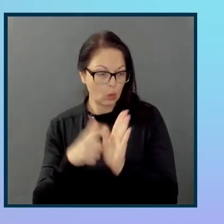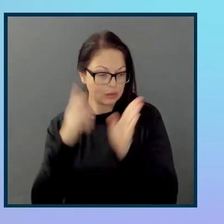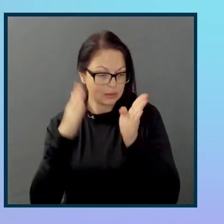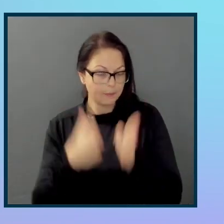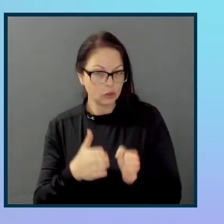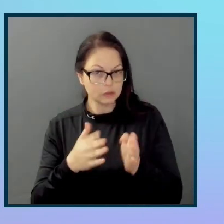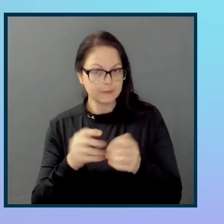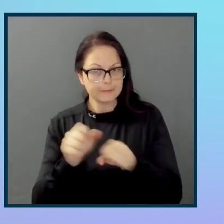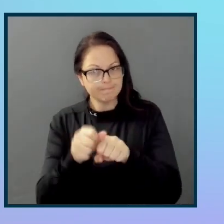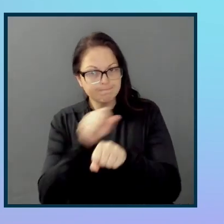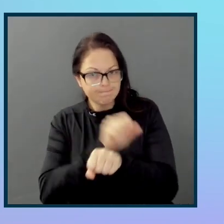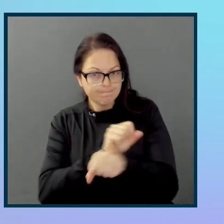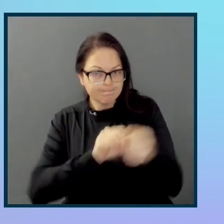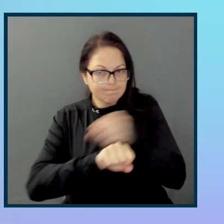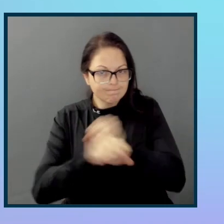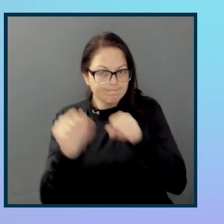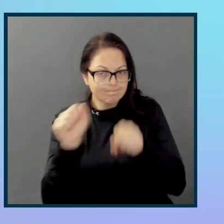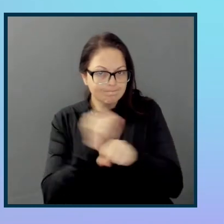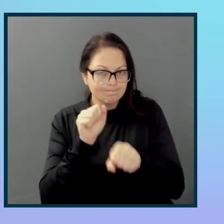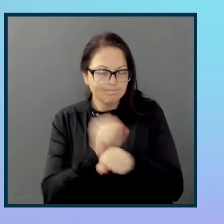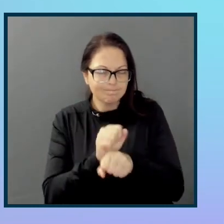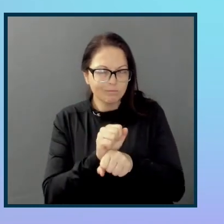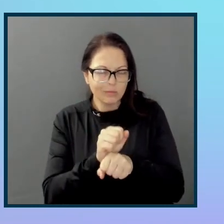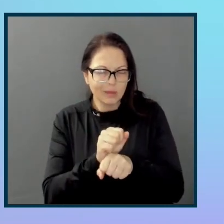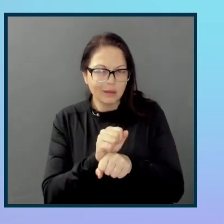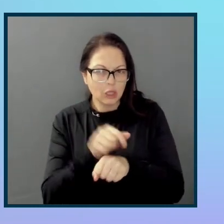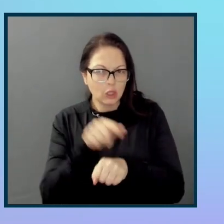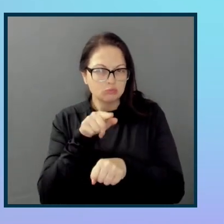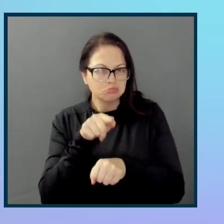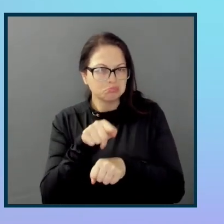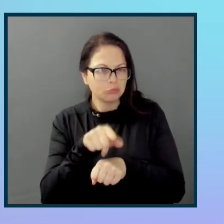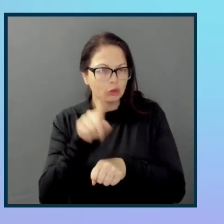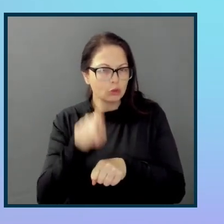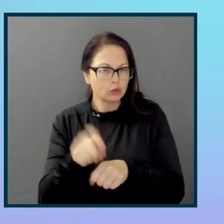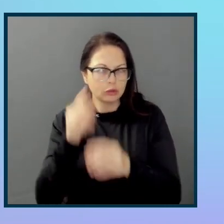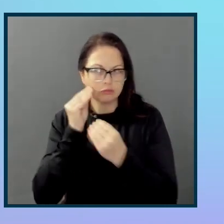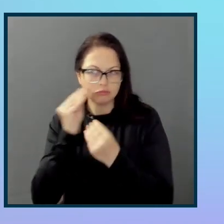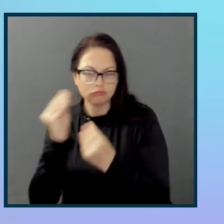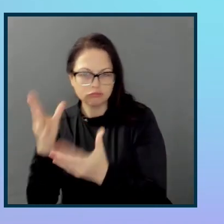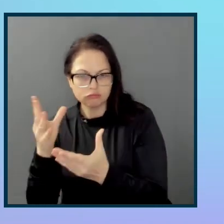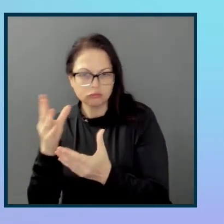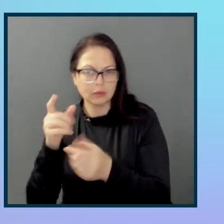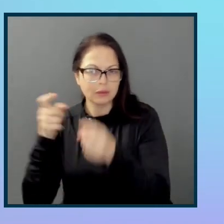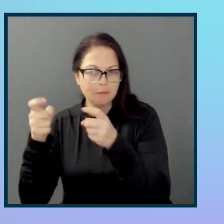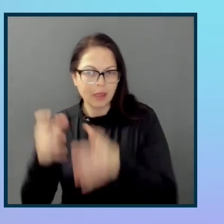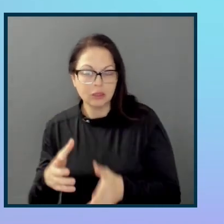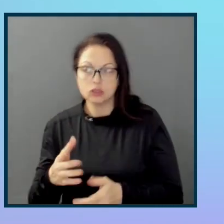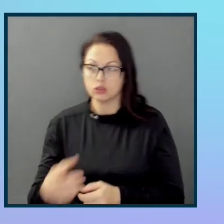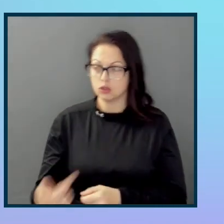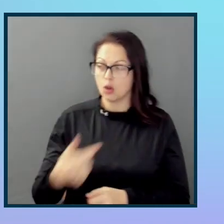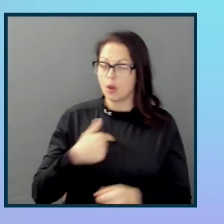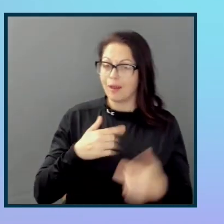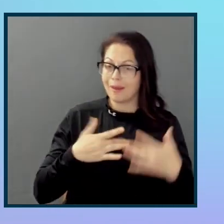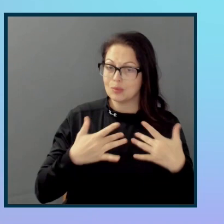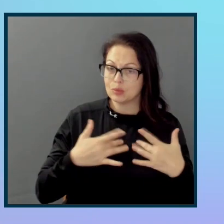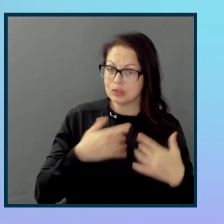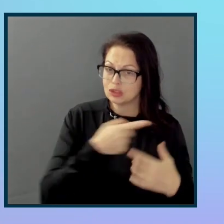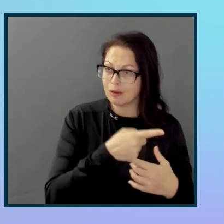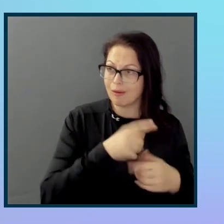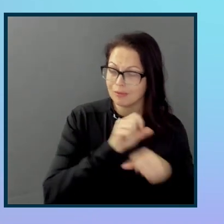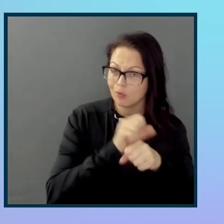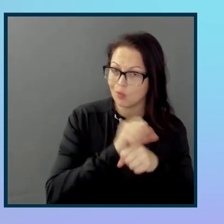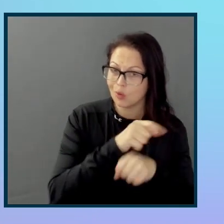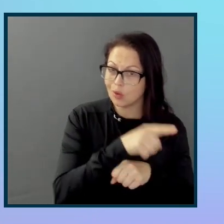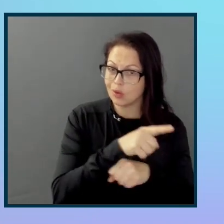you know, inform their manager or inform them, you know, say that, you know, I appreciate the work you're putting in. And sometimes, you the best